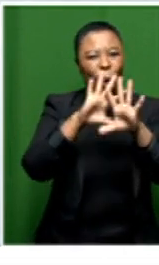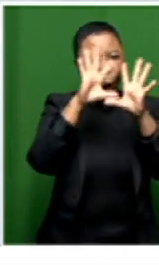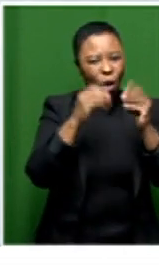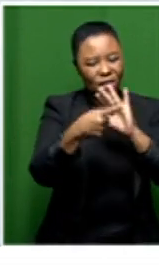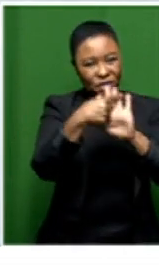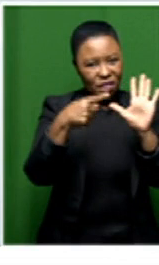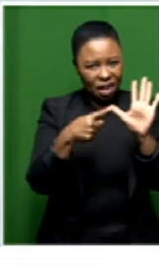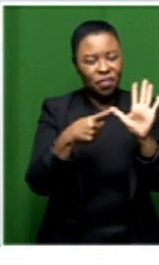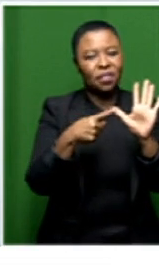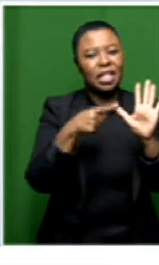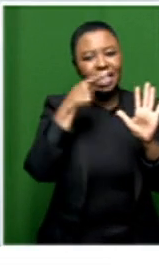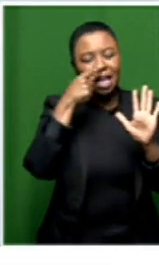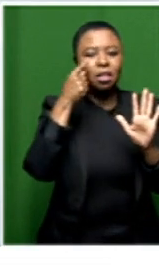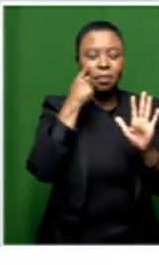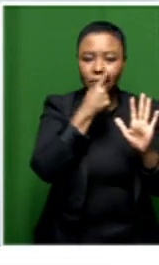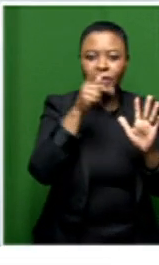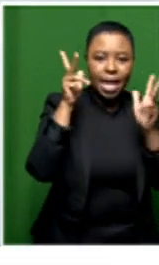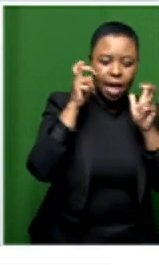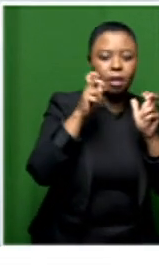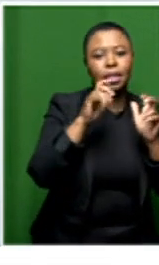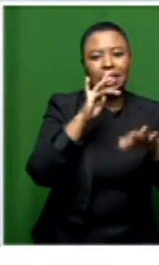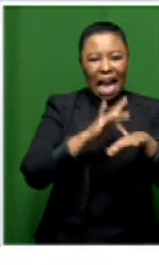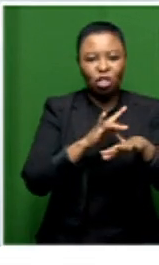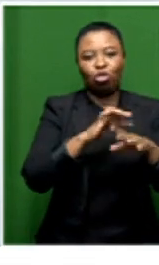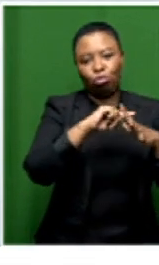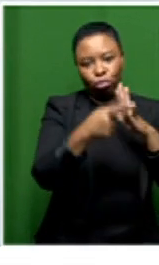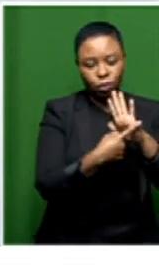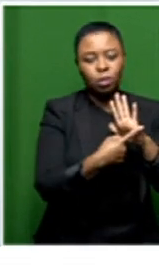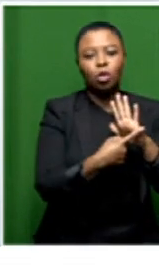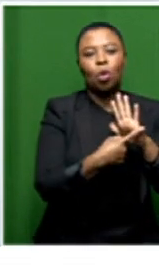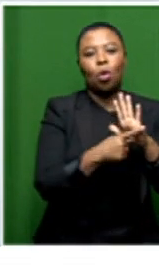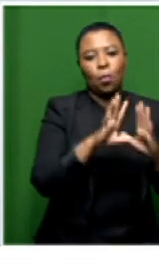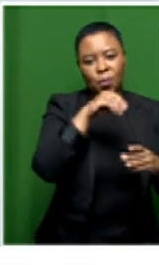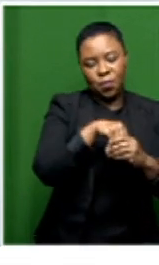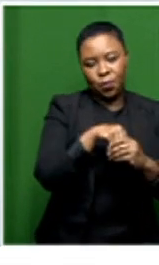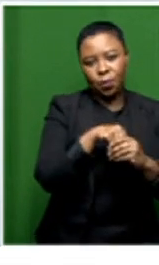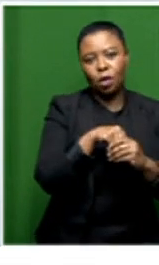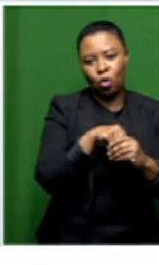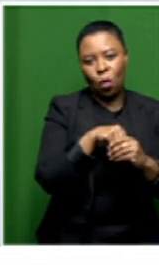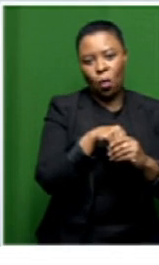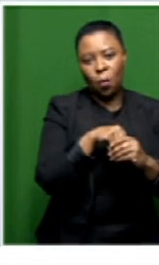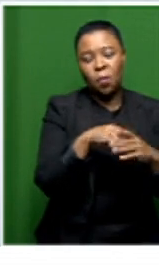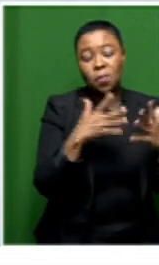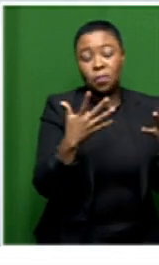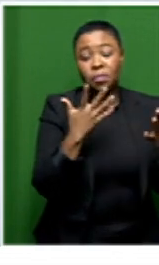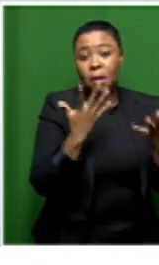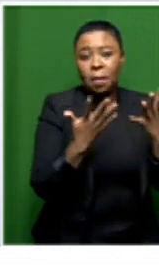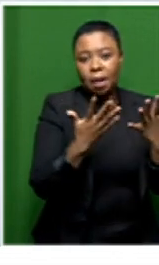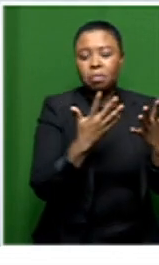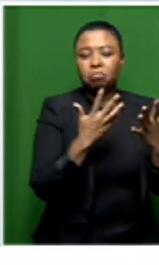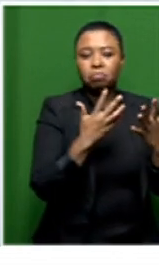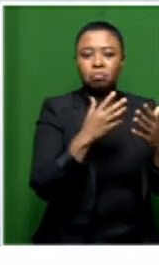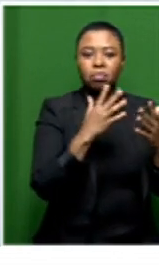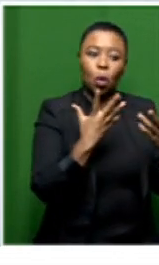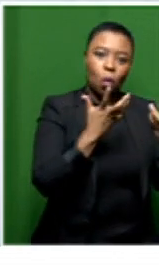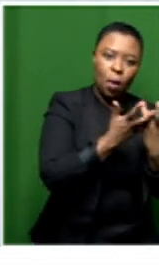most probably the answer lies in uh dysregulated molecules that might be in circulation